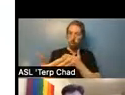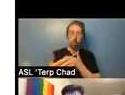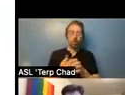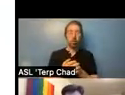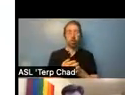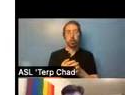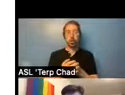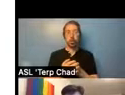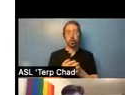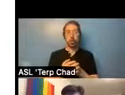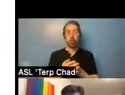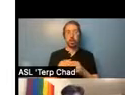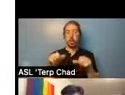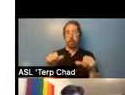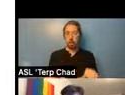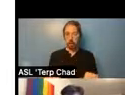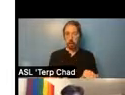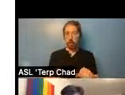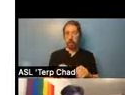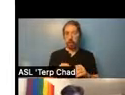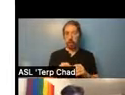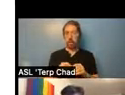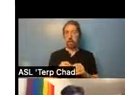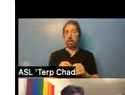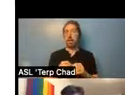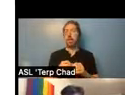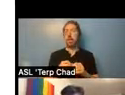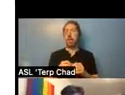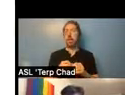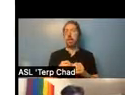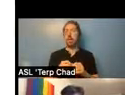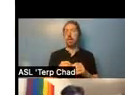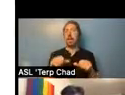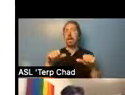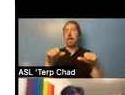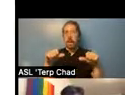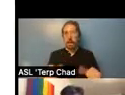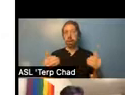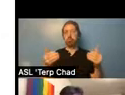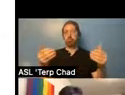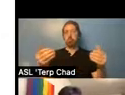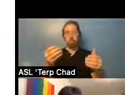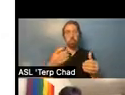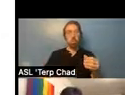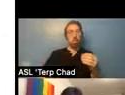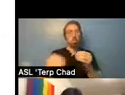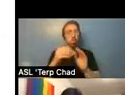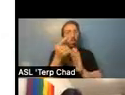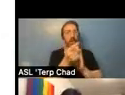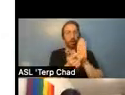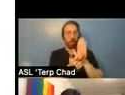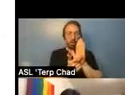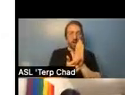uh, move more progressive, uh, uh, legislation and, uh, make sure our, our rights are not